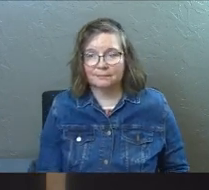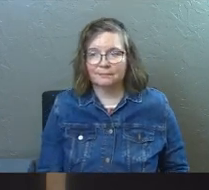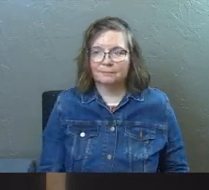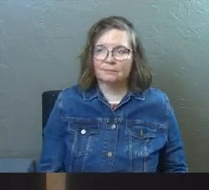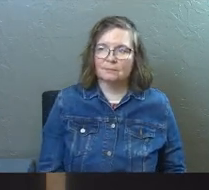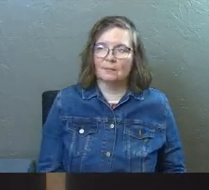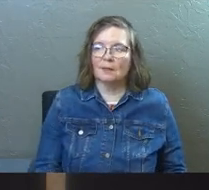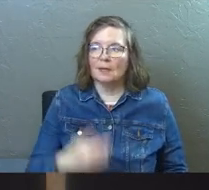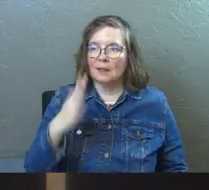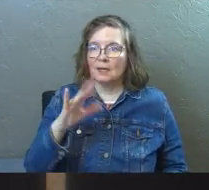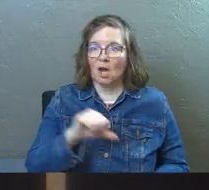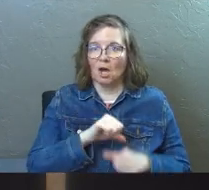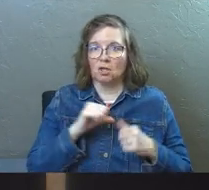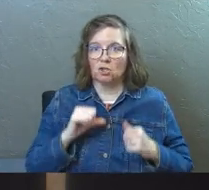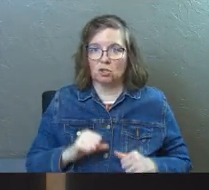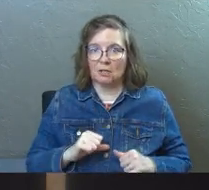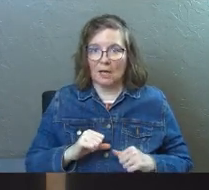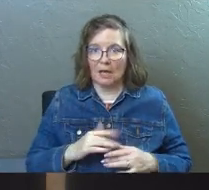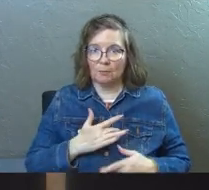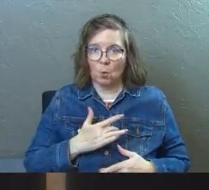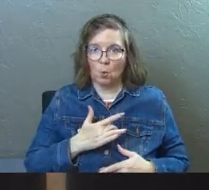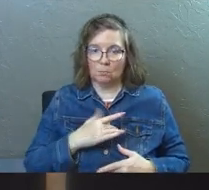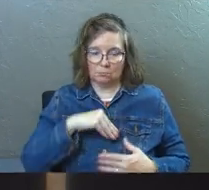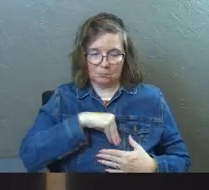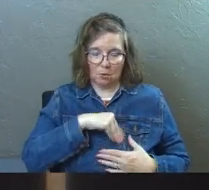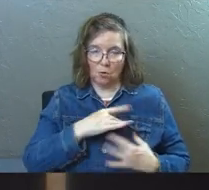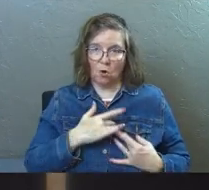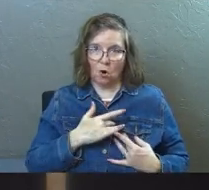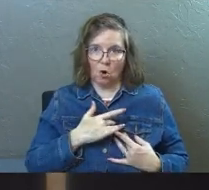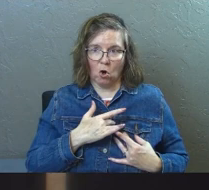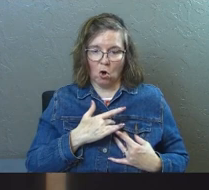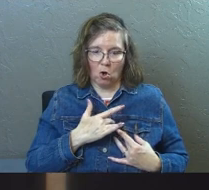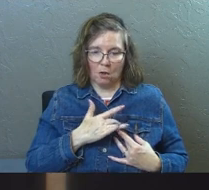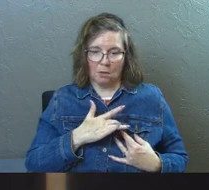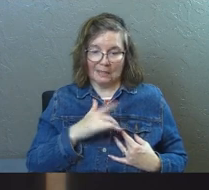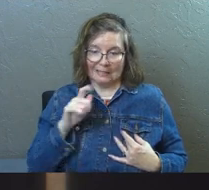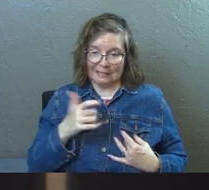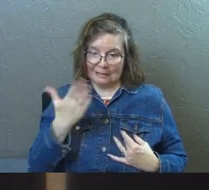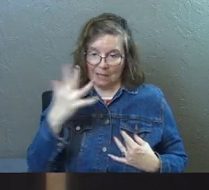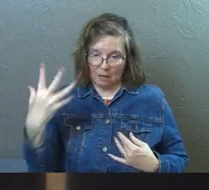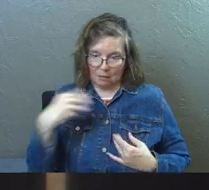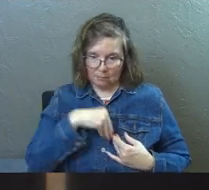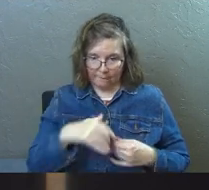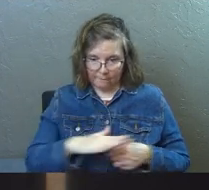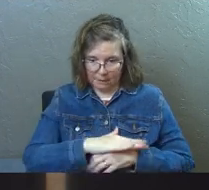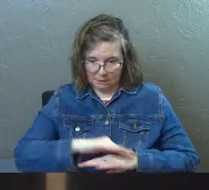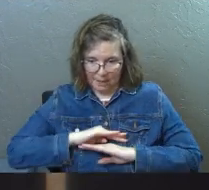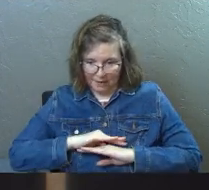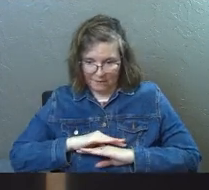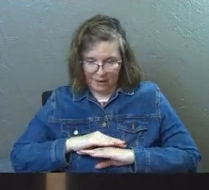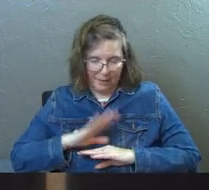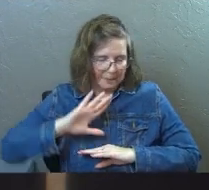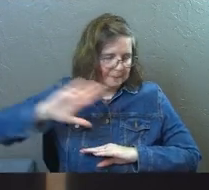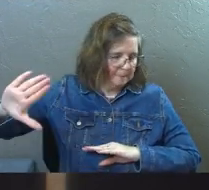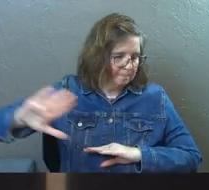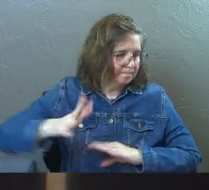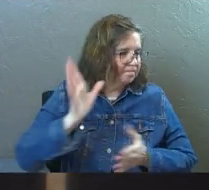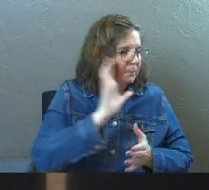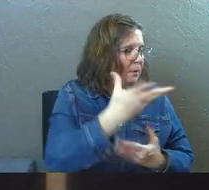It says there's a God-shaped hole inside of your heart and you're trying to fill it with everything else. And it just won't go.